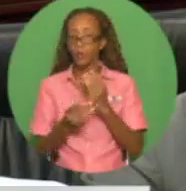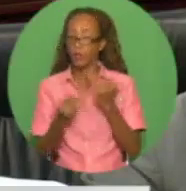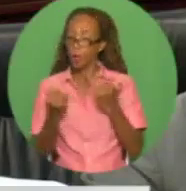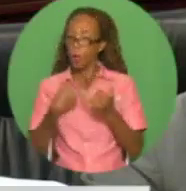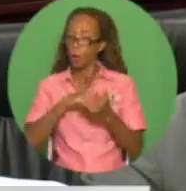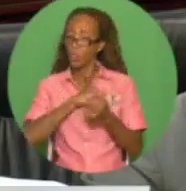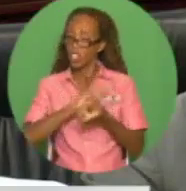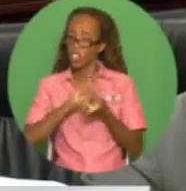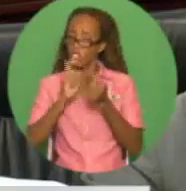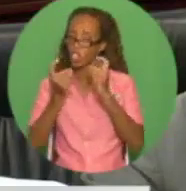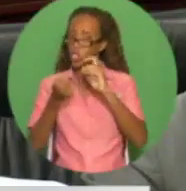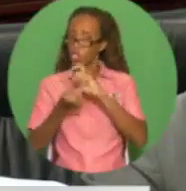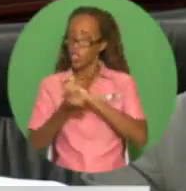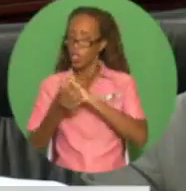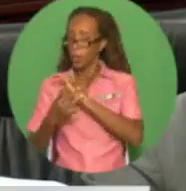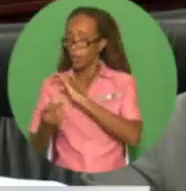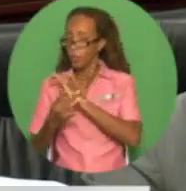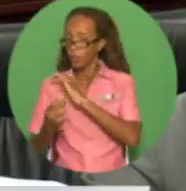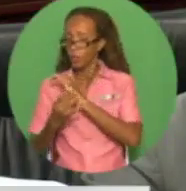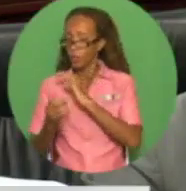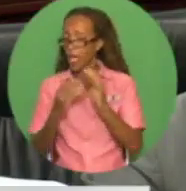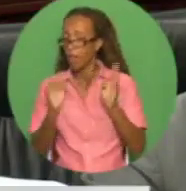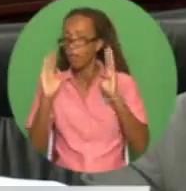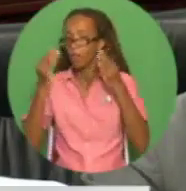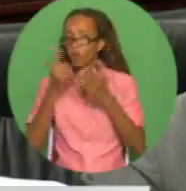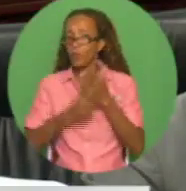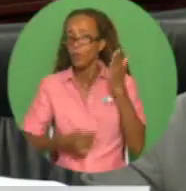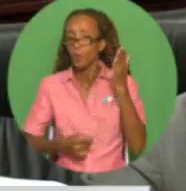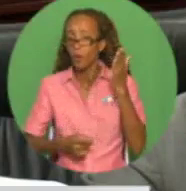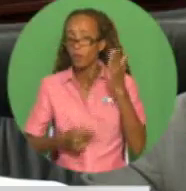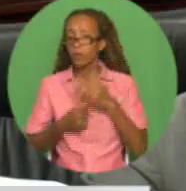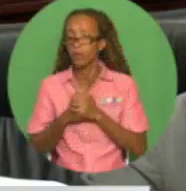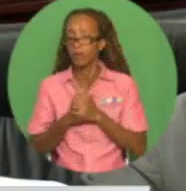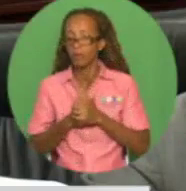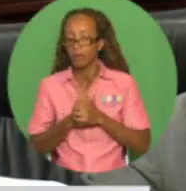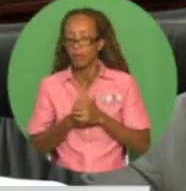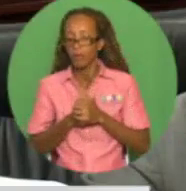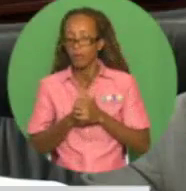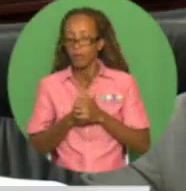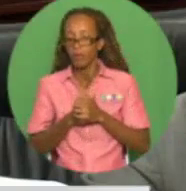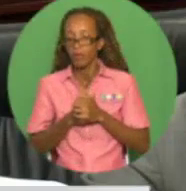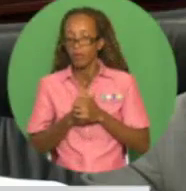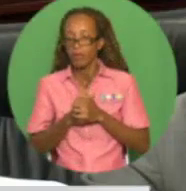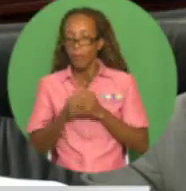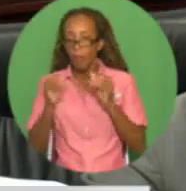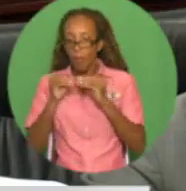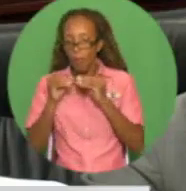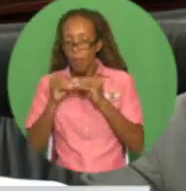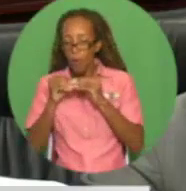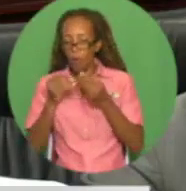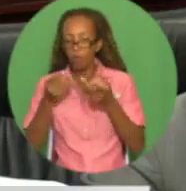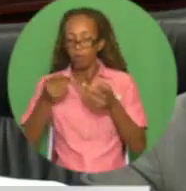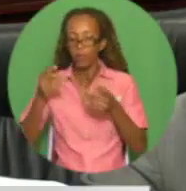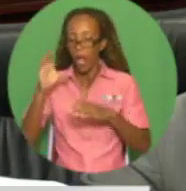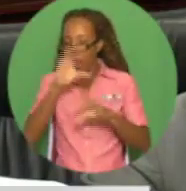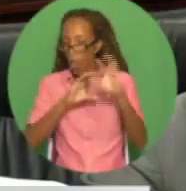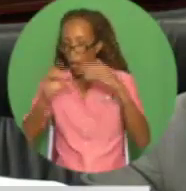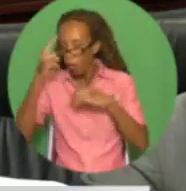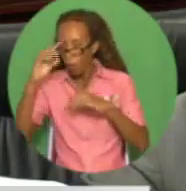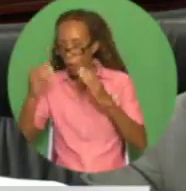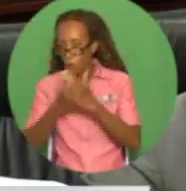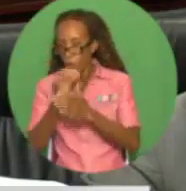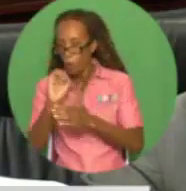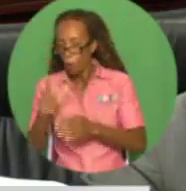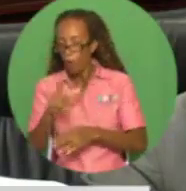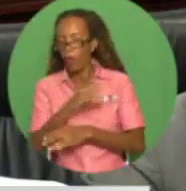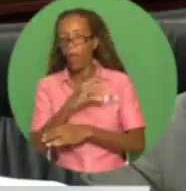PetroTrin, which would now focus on the full exploitation of its exploration and production activities, and on